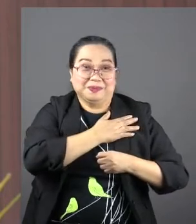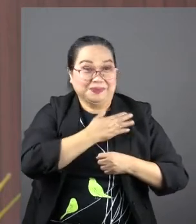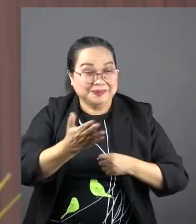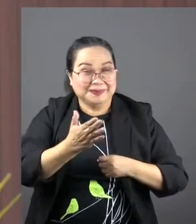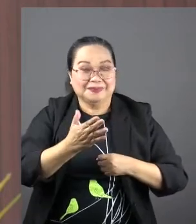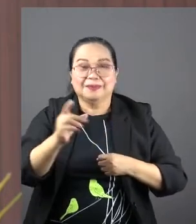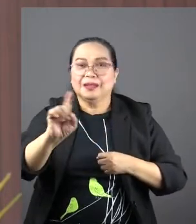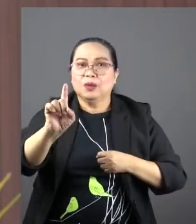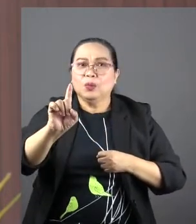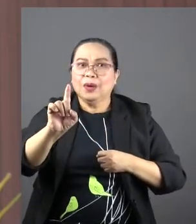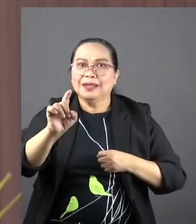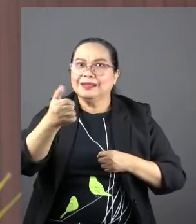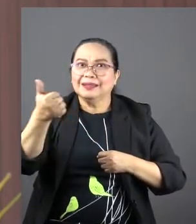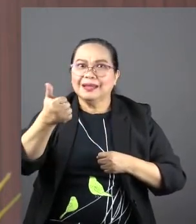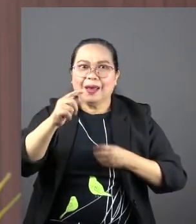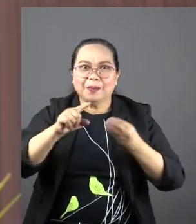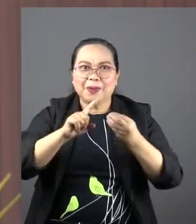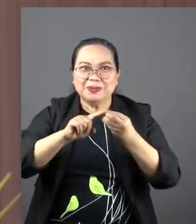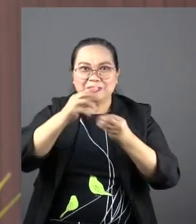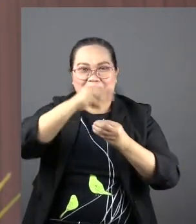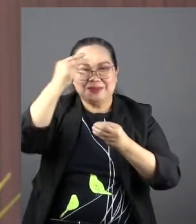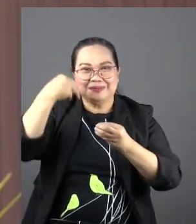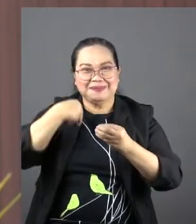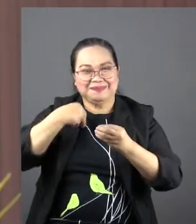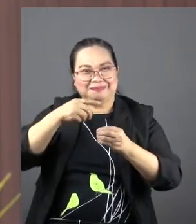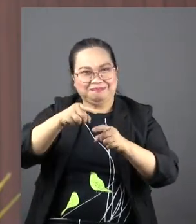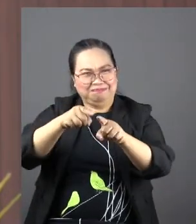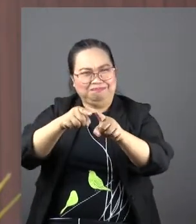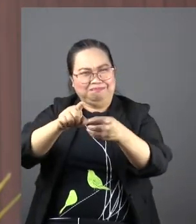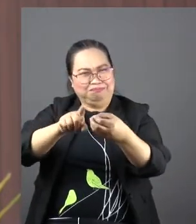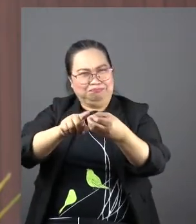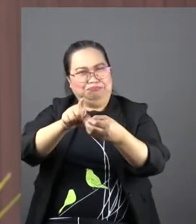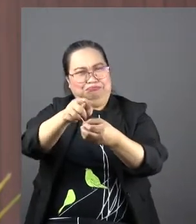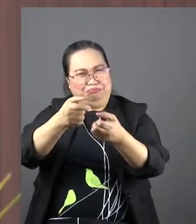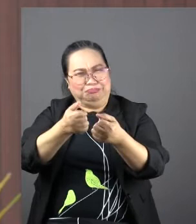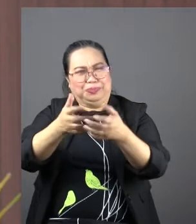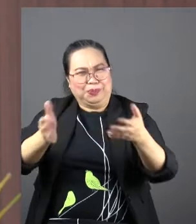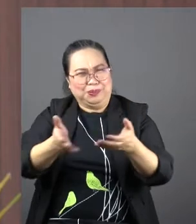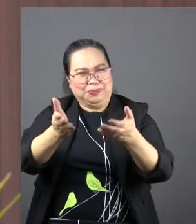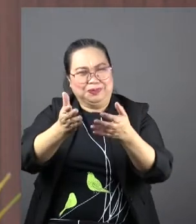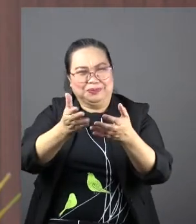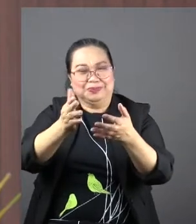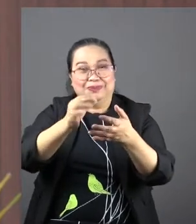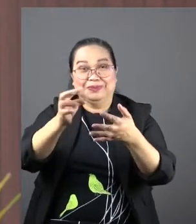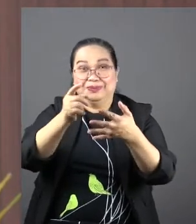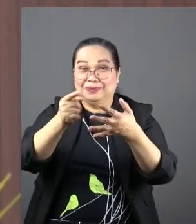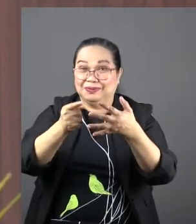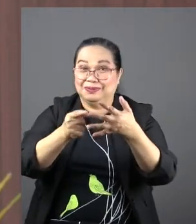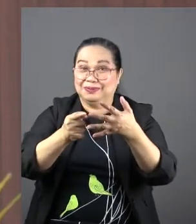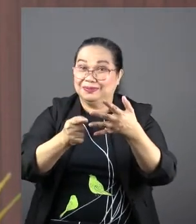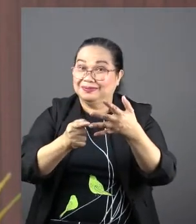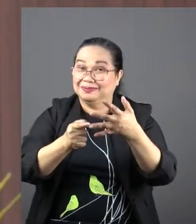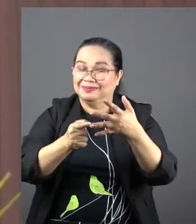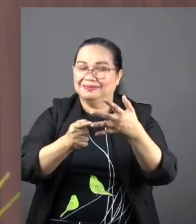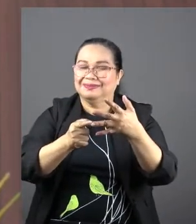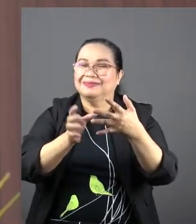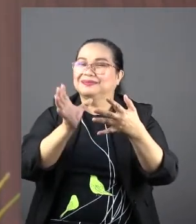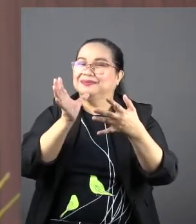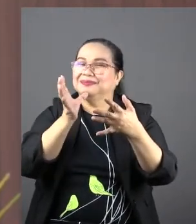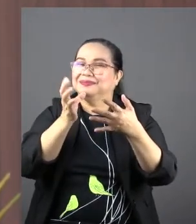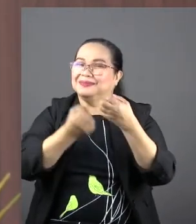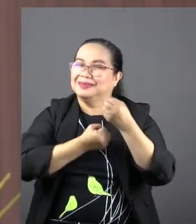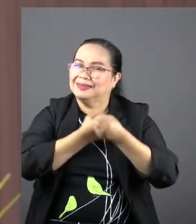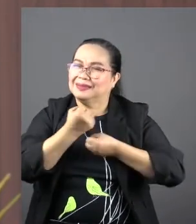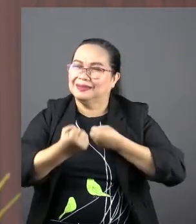What else do we learn about Mary that I hope will keep your light shining, mothers? Our next two vignettes are about a mother's sacrificial